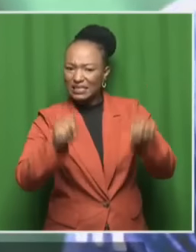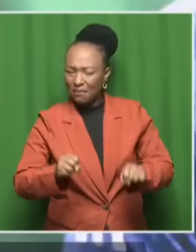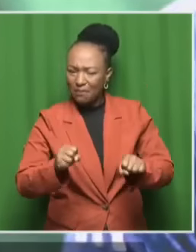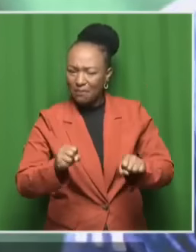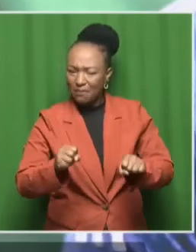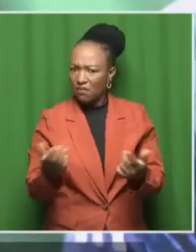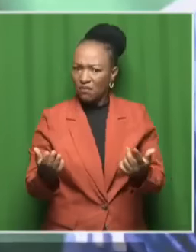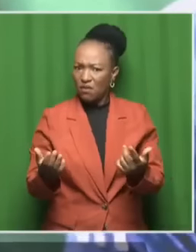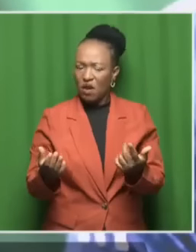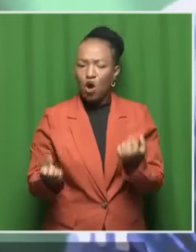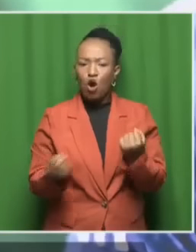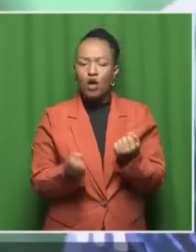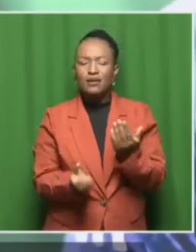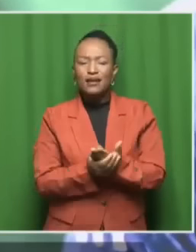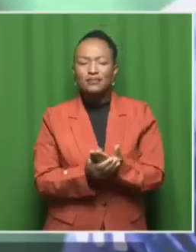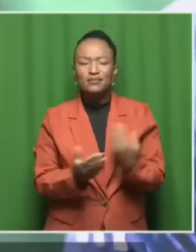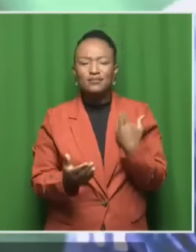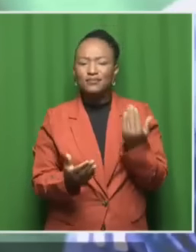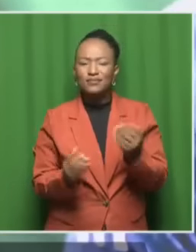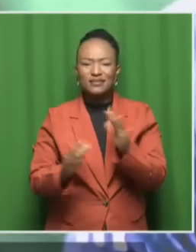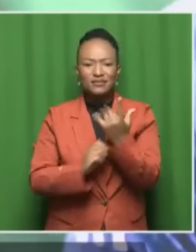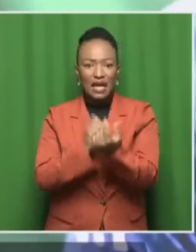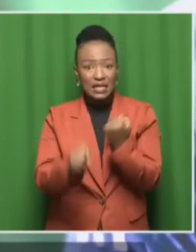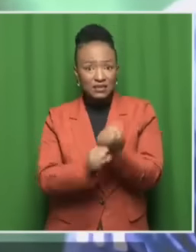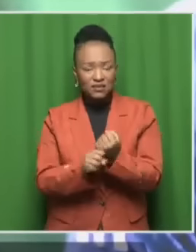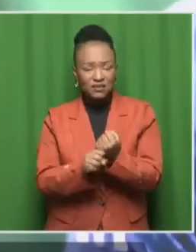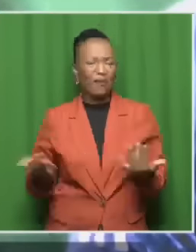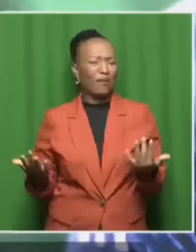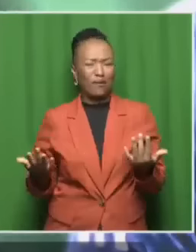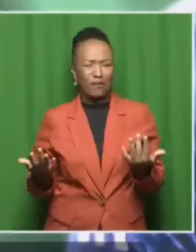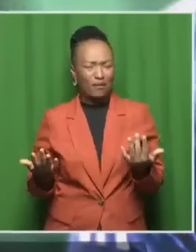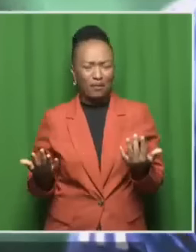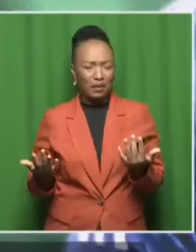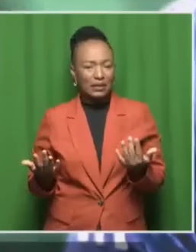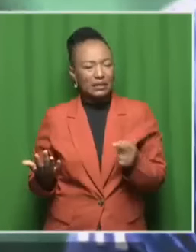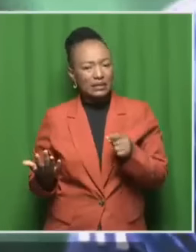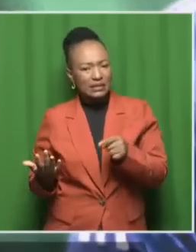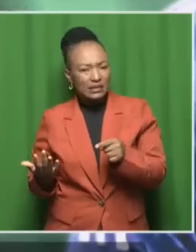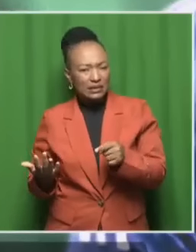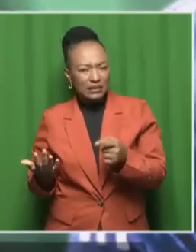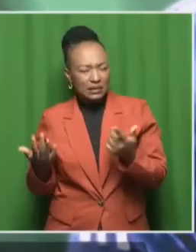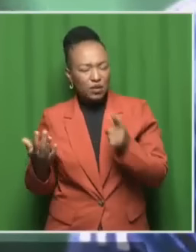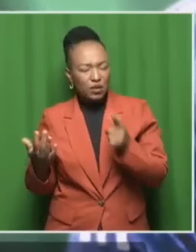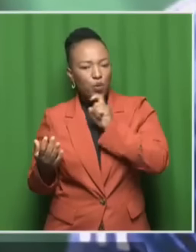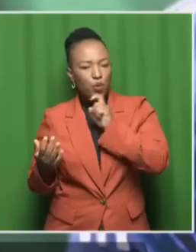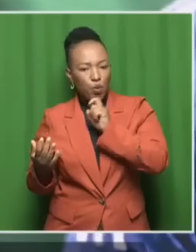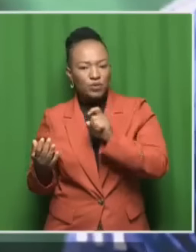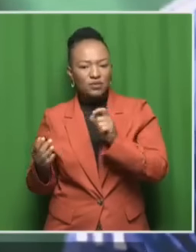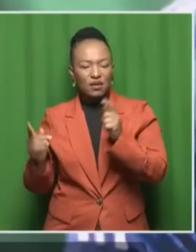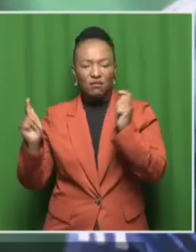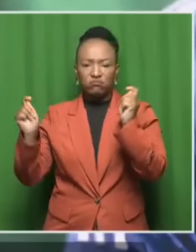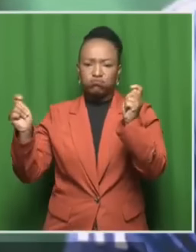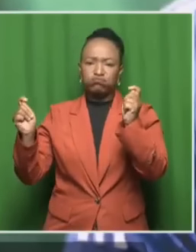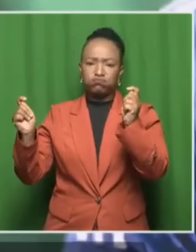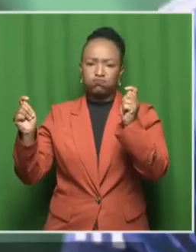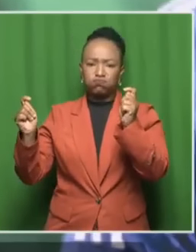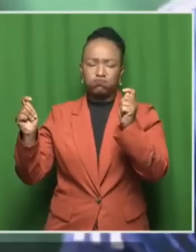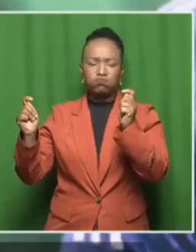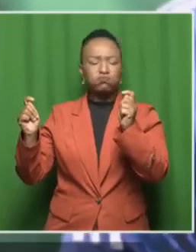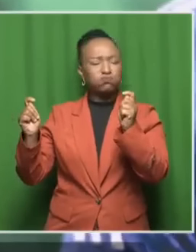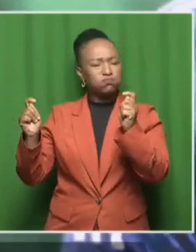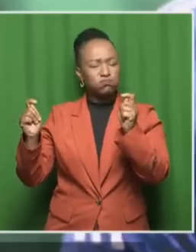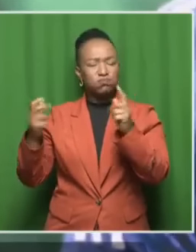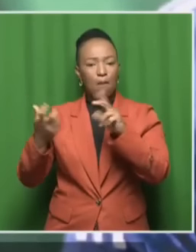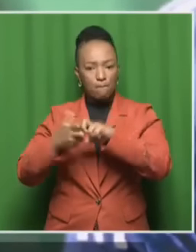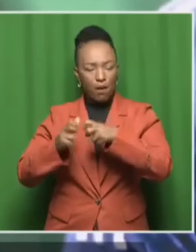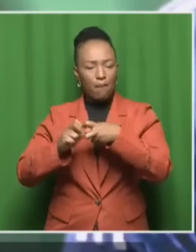of murder case of such a high profile. This we use as a highlight to say we have a serious problem.